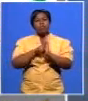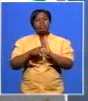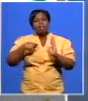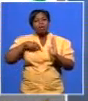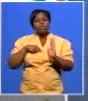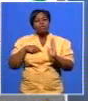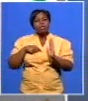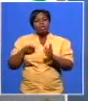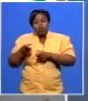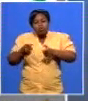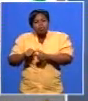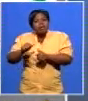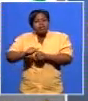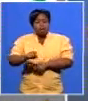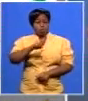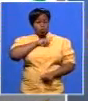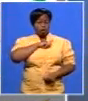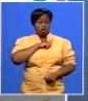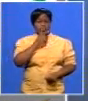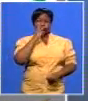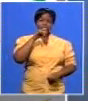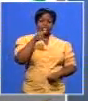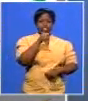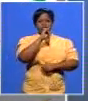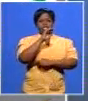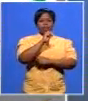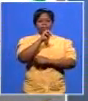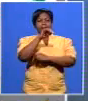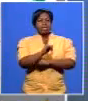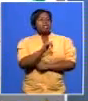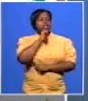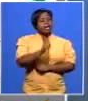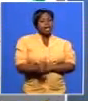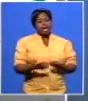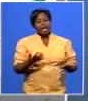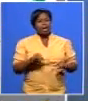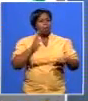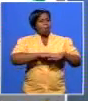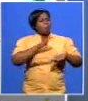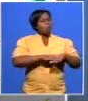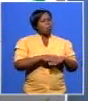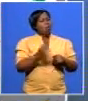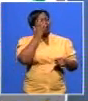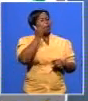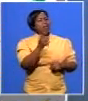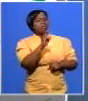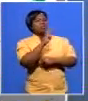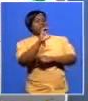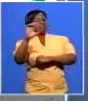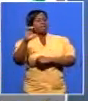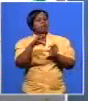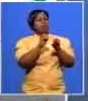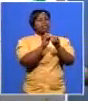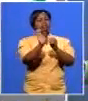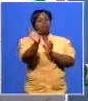anc's does for example you'll get jimmy mungie saying no there's an over concentration of colored people in the western cape so we have